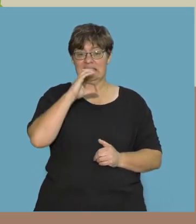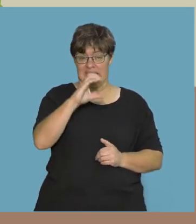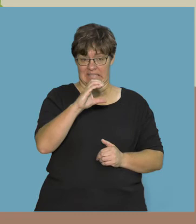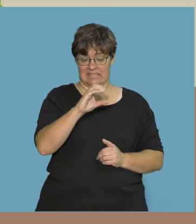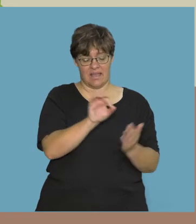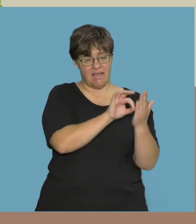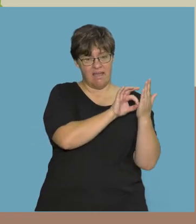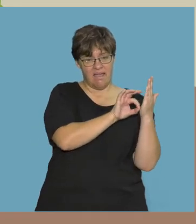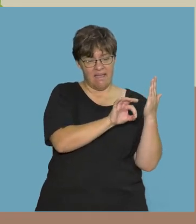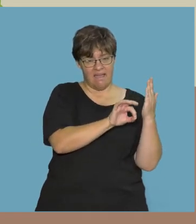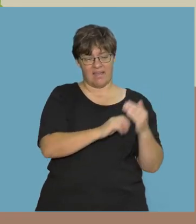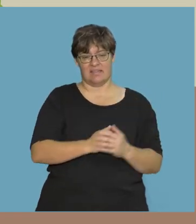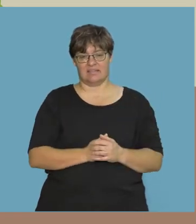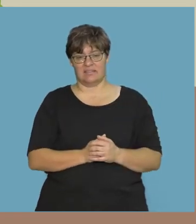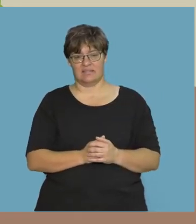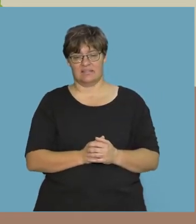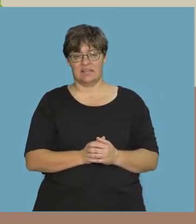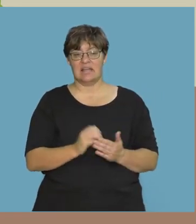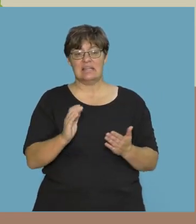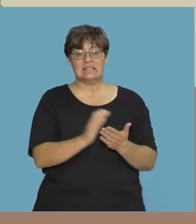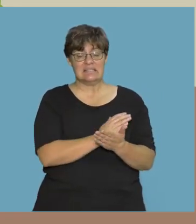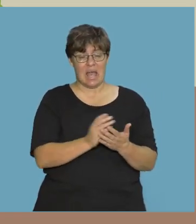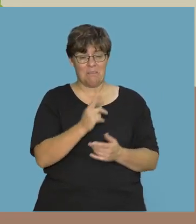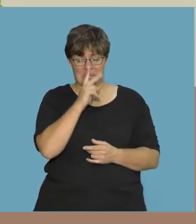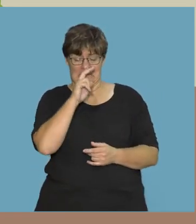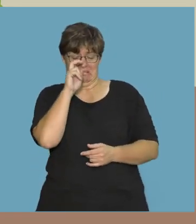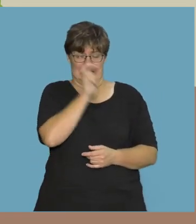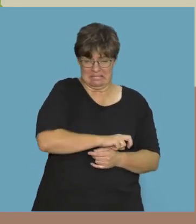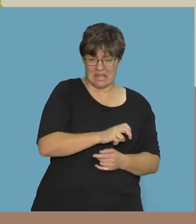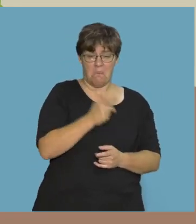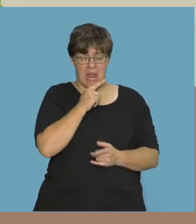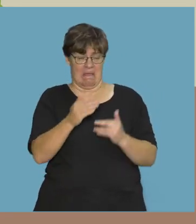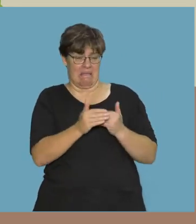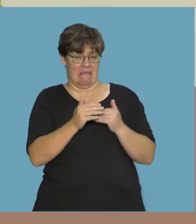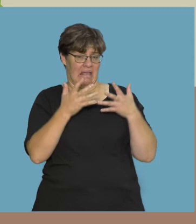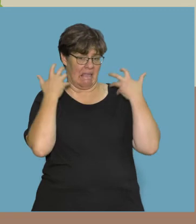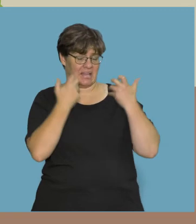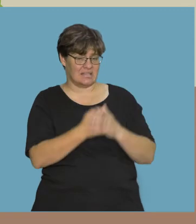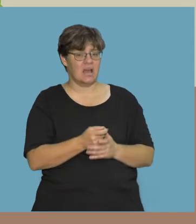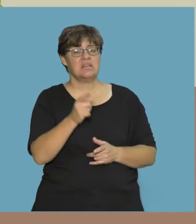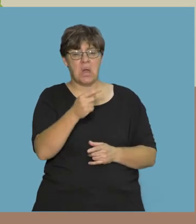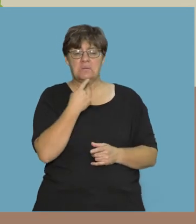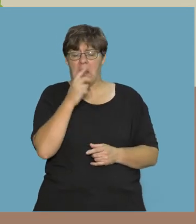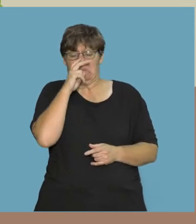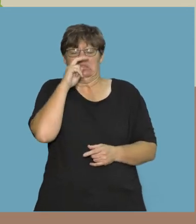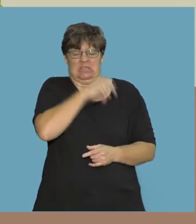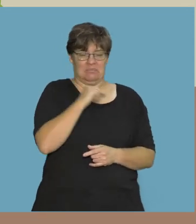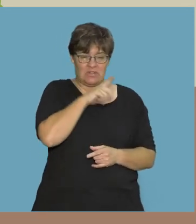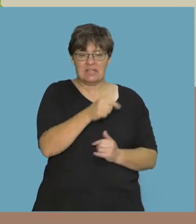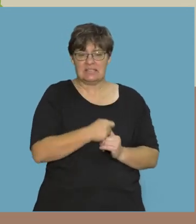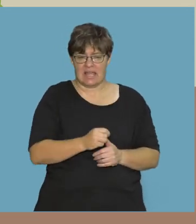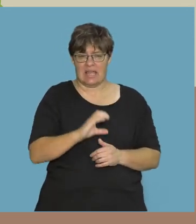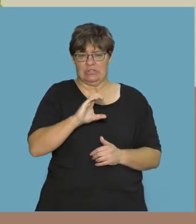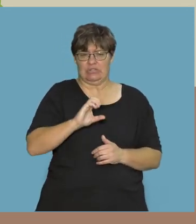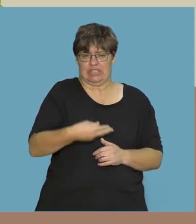Underline the K in cat. Some people sneeze when they are near a cat. Now pretend to sneeze